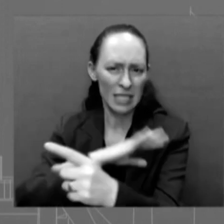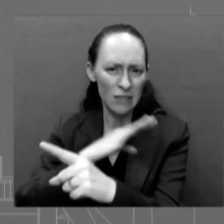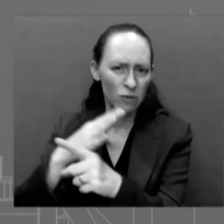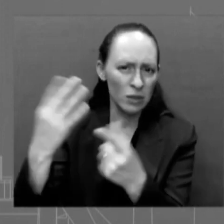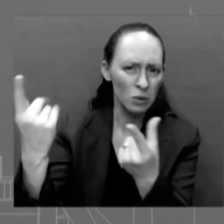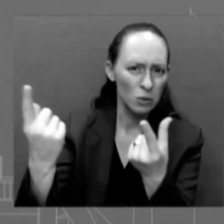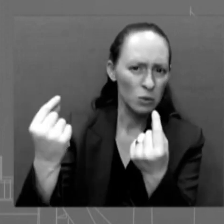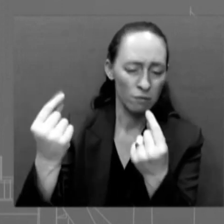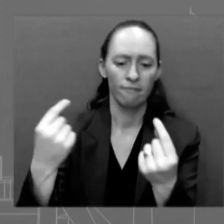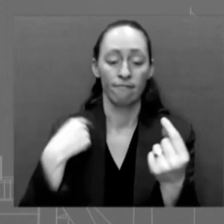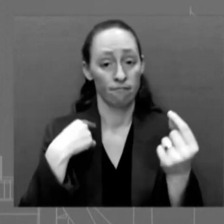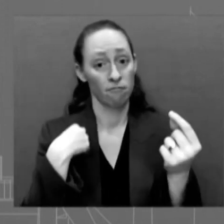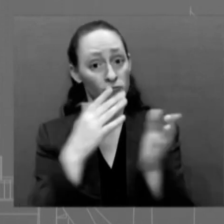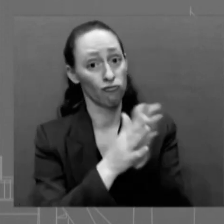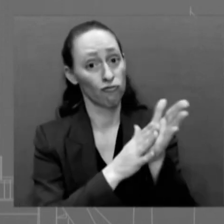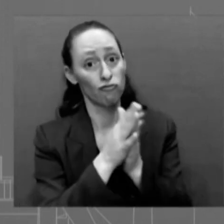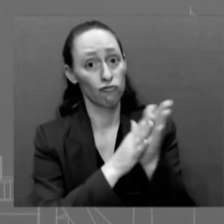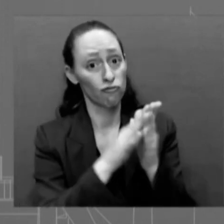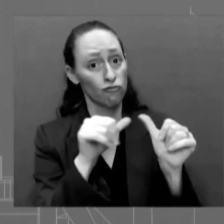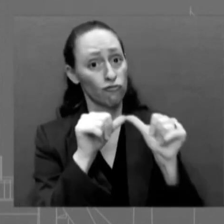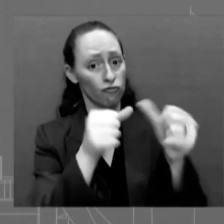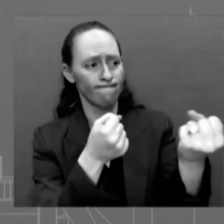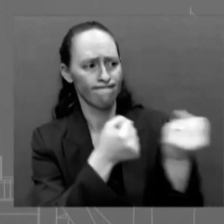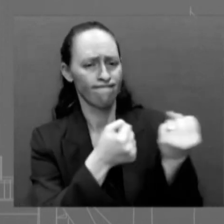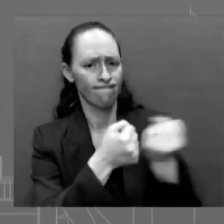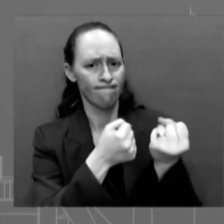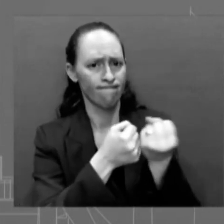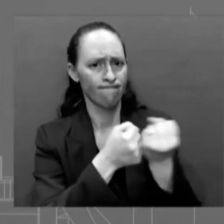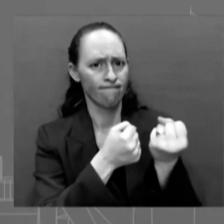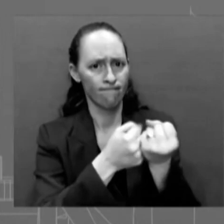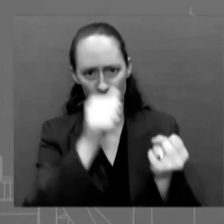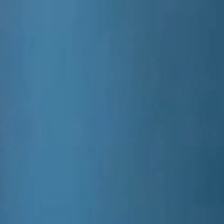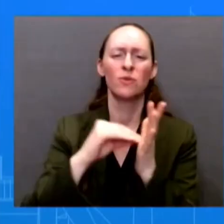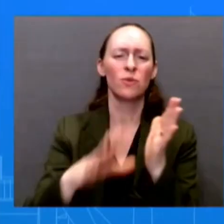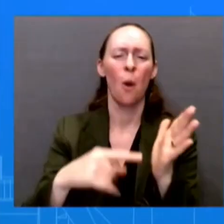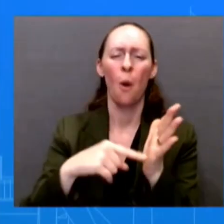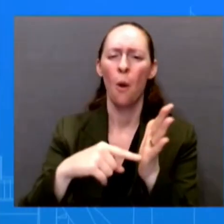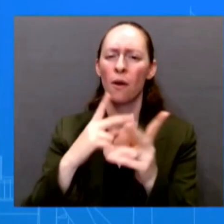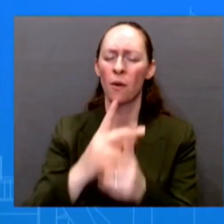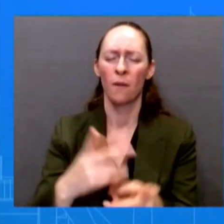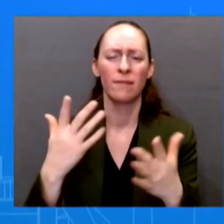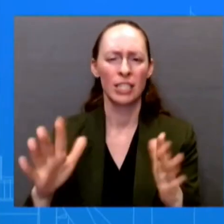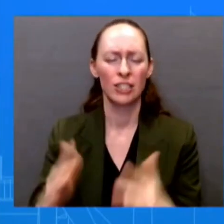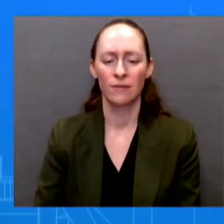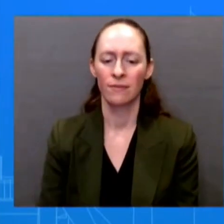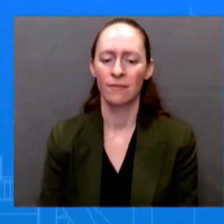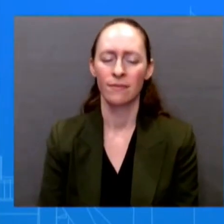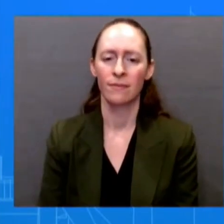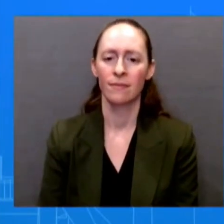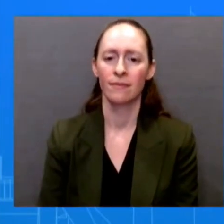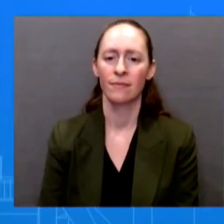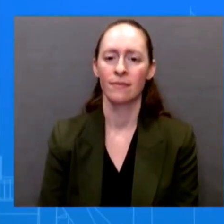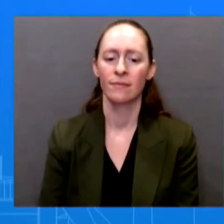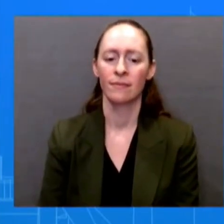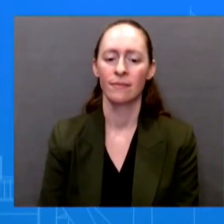India's G20 presidency next year. Anything between President Biden and Prime Minister